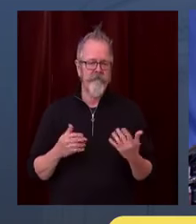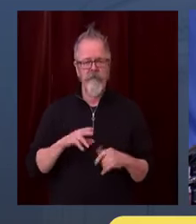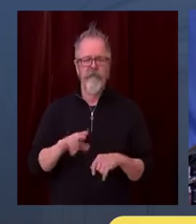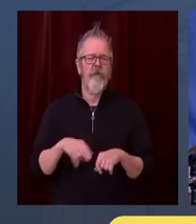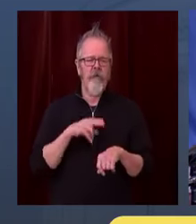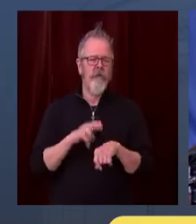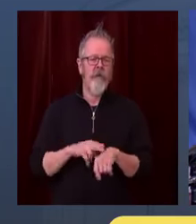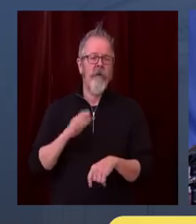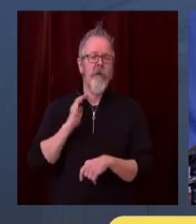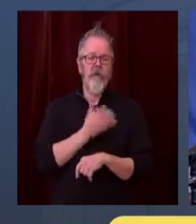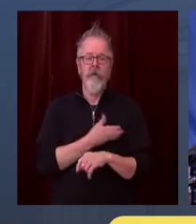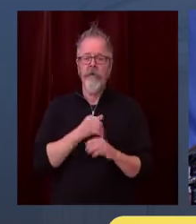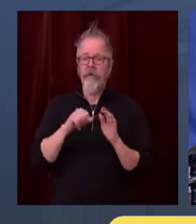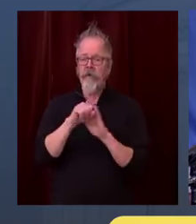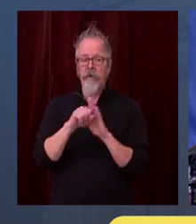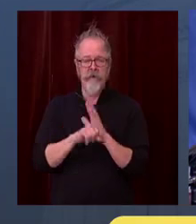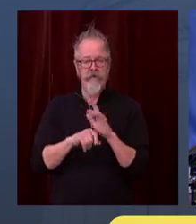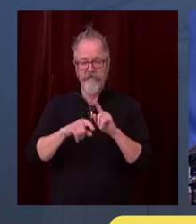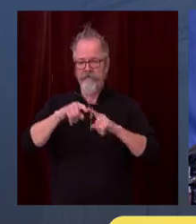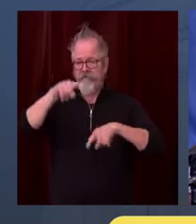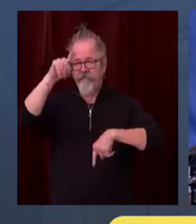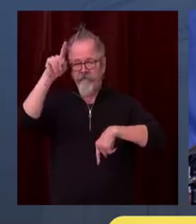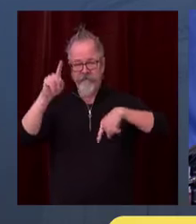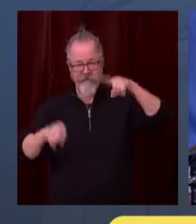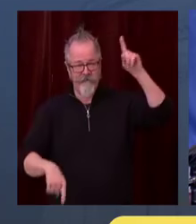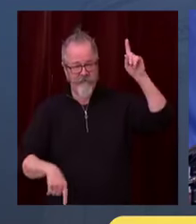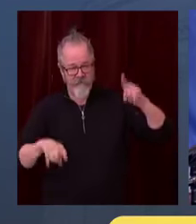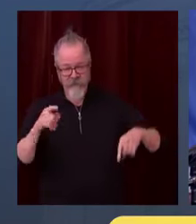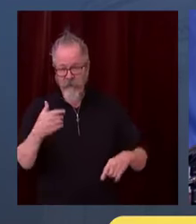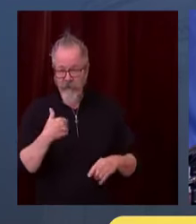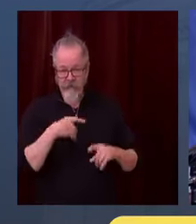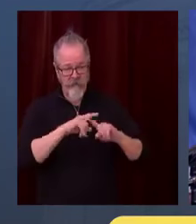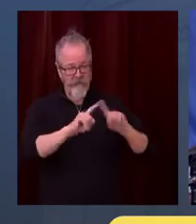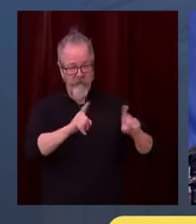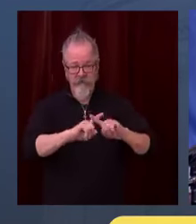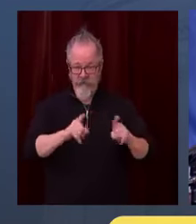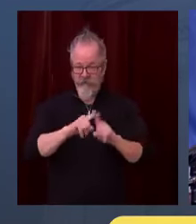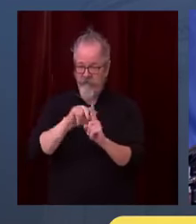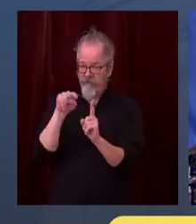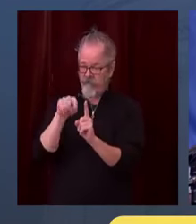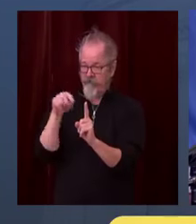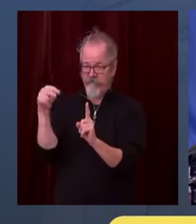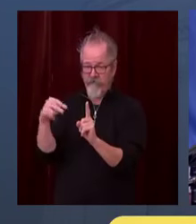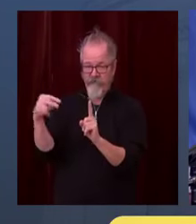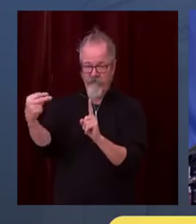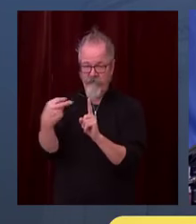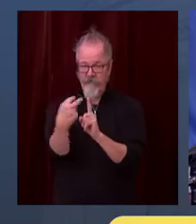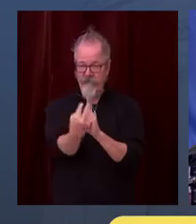and beliefs. But the fact that someone is not